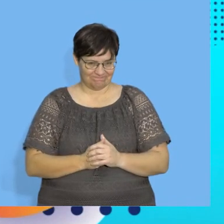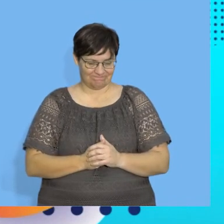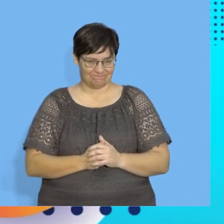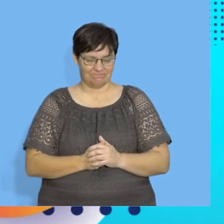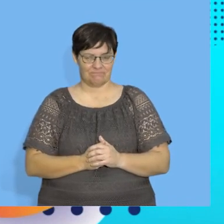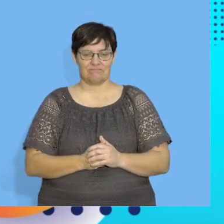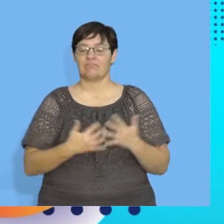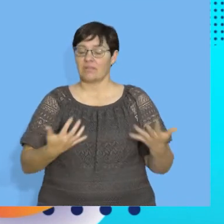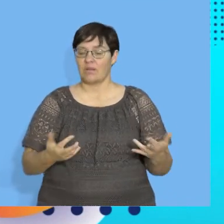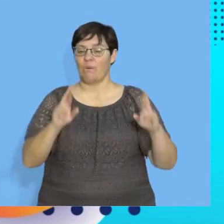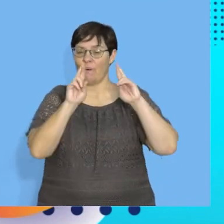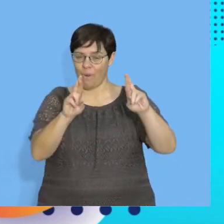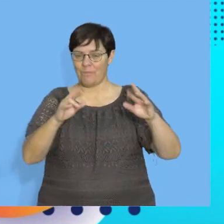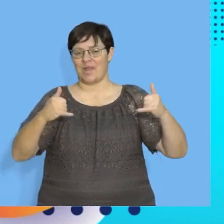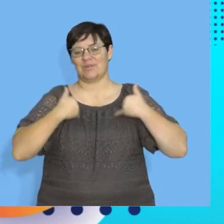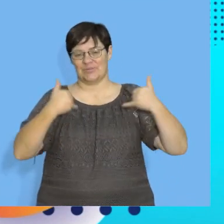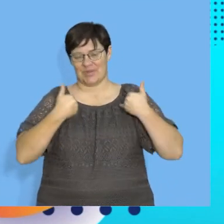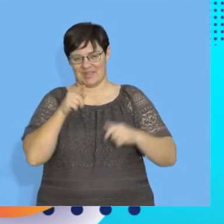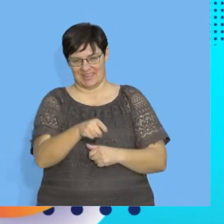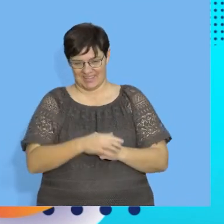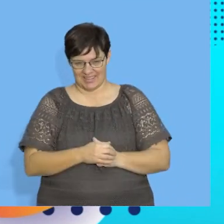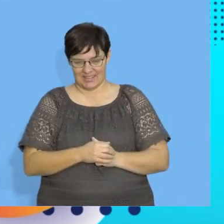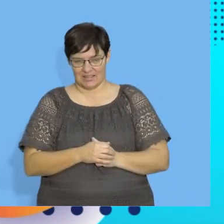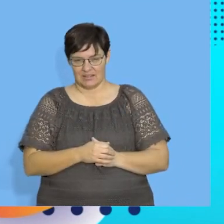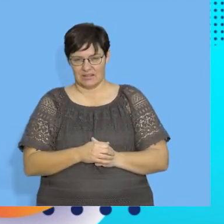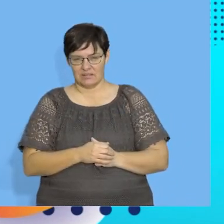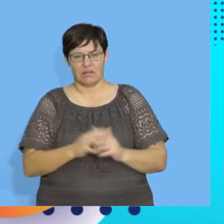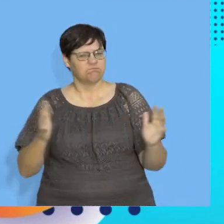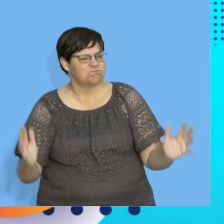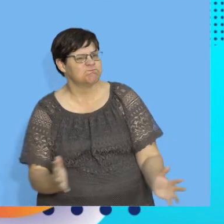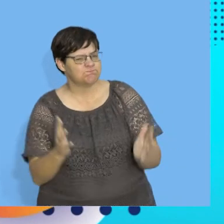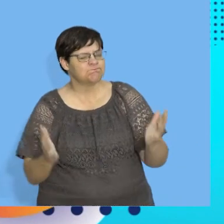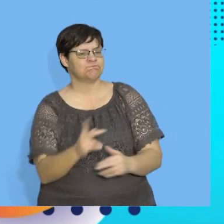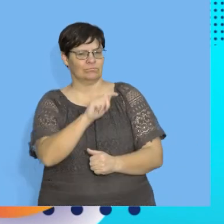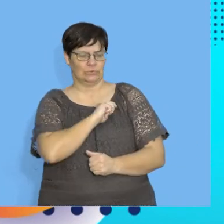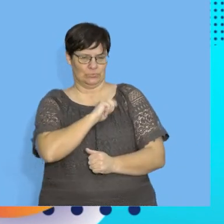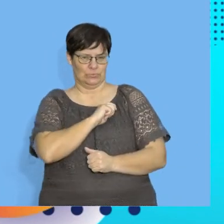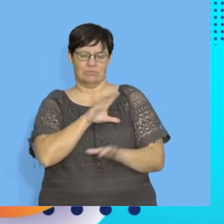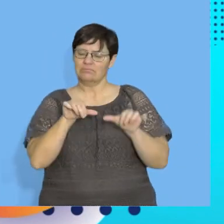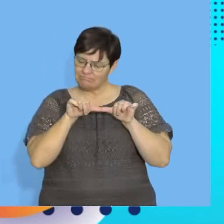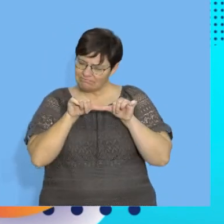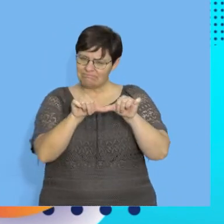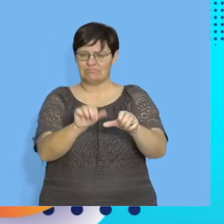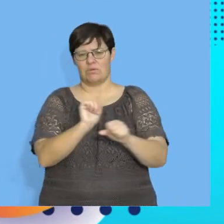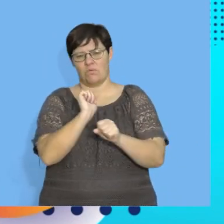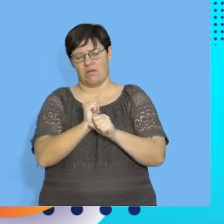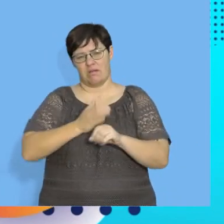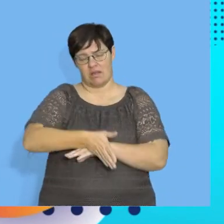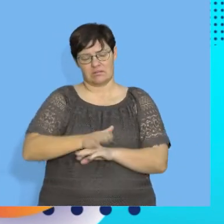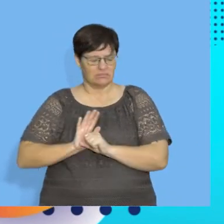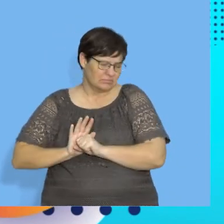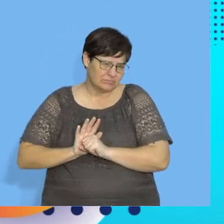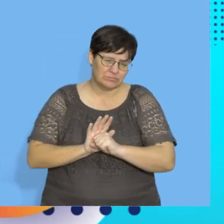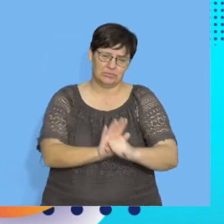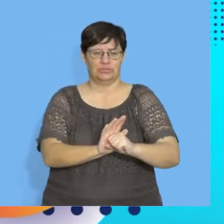We're together, guys. Okay. I hope you enjoyed it out there. Okay. And I really encourage you to continuously